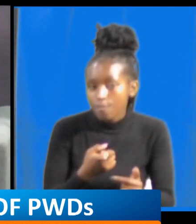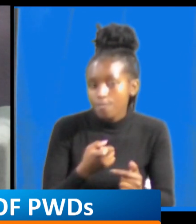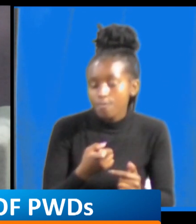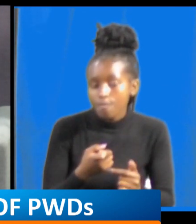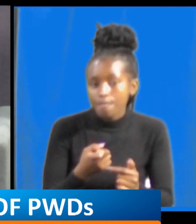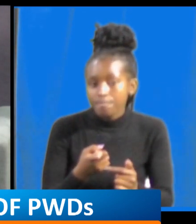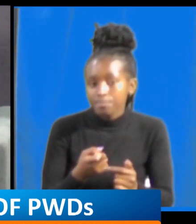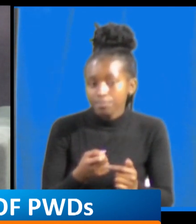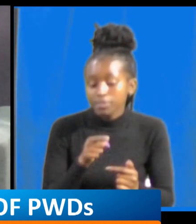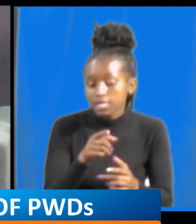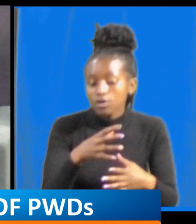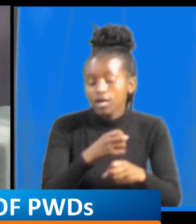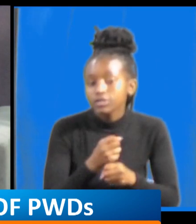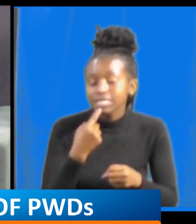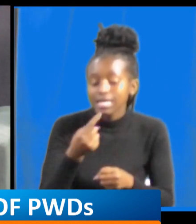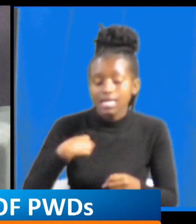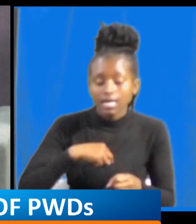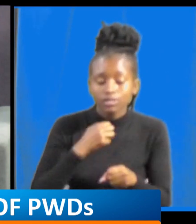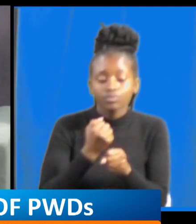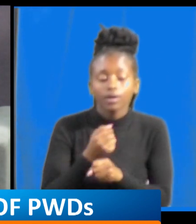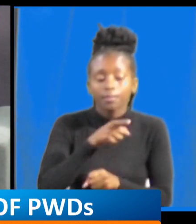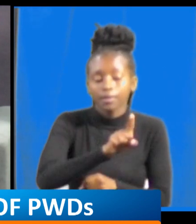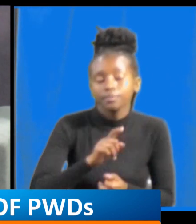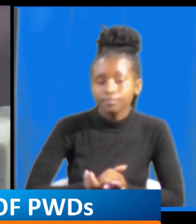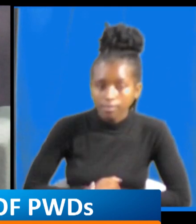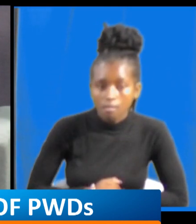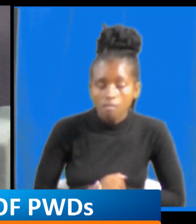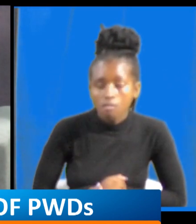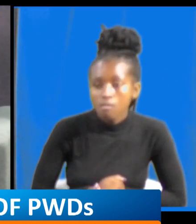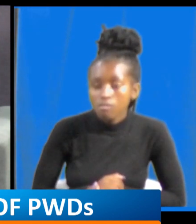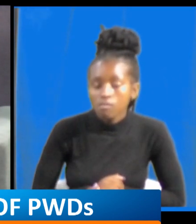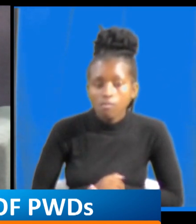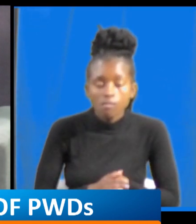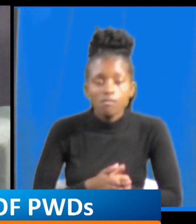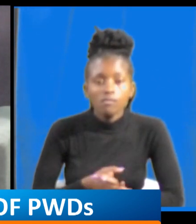what exactly do you need as ambassadors